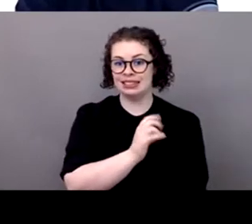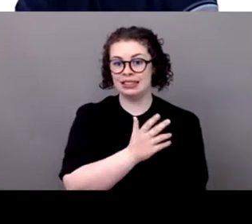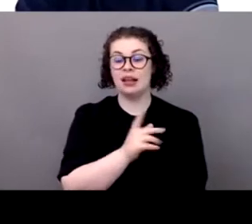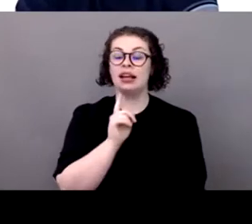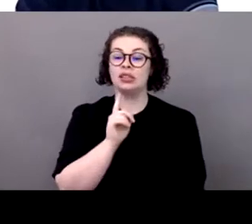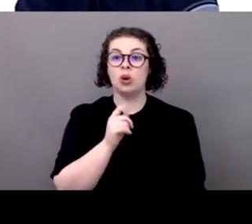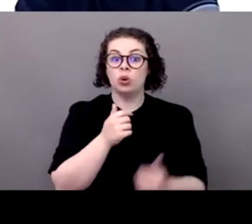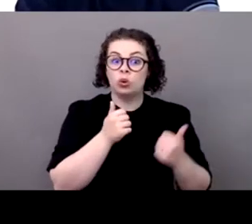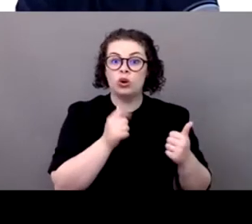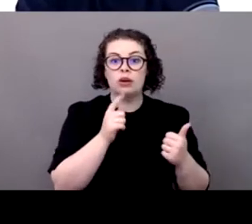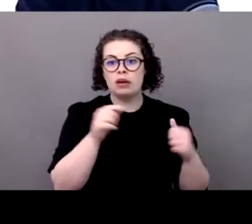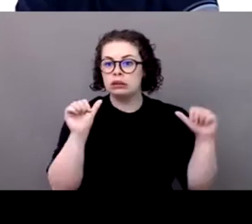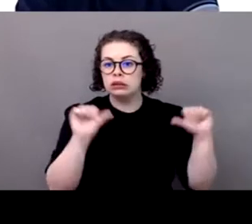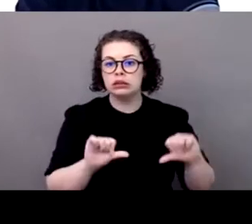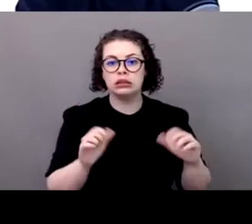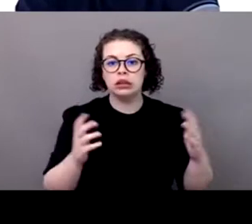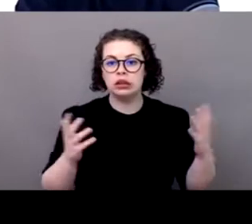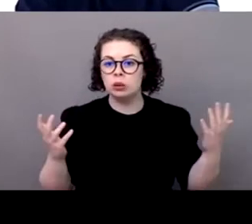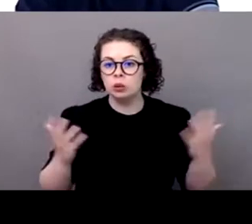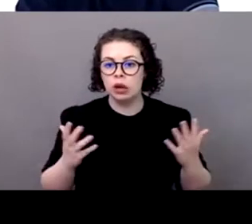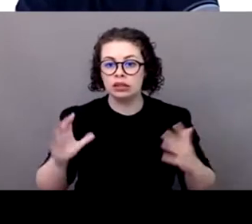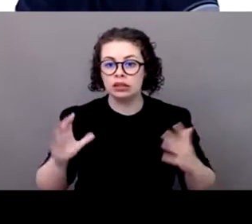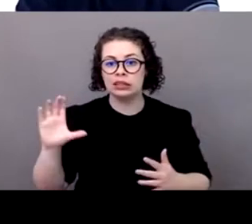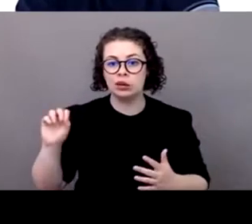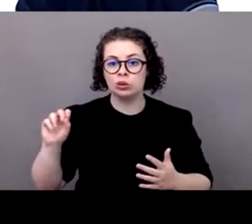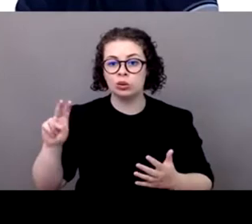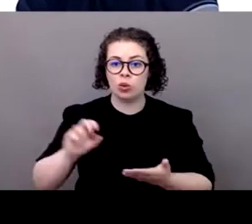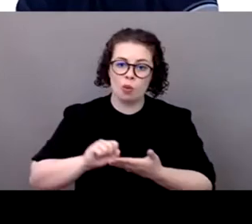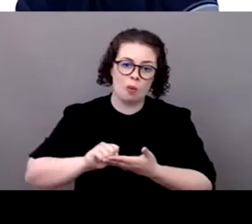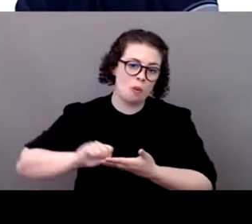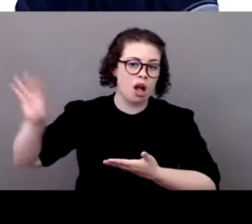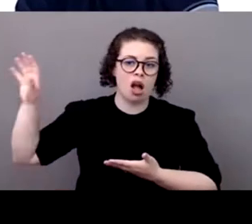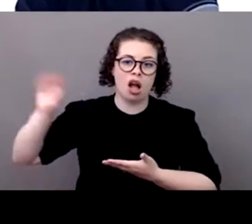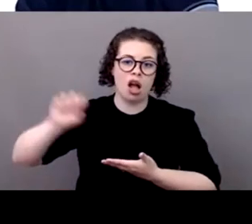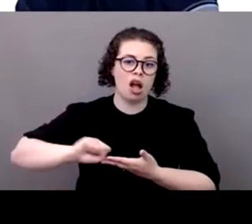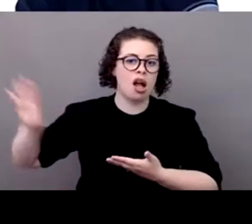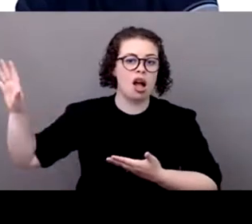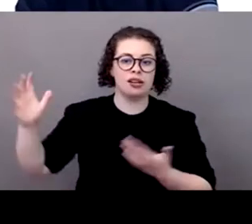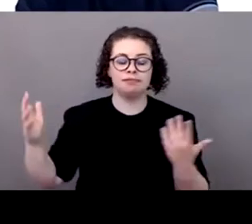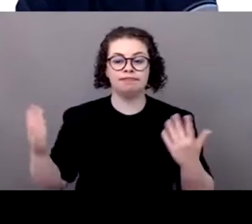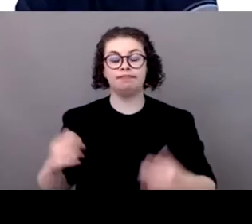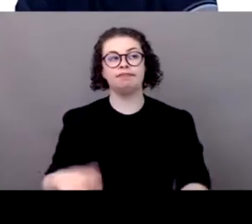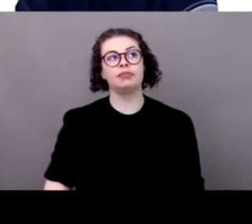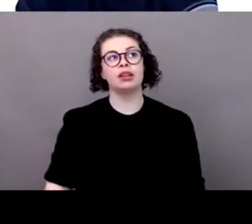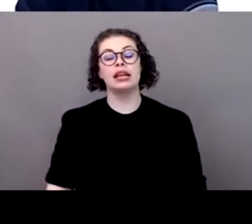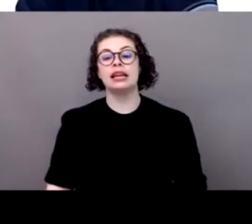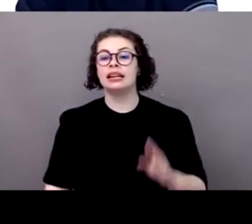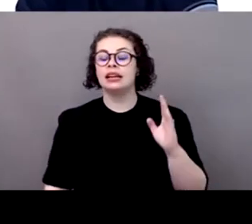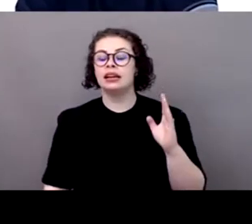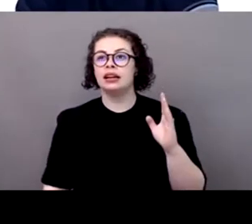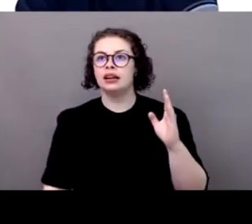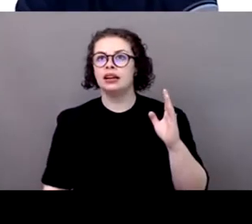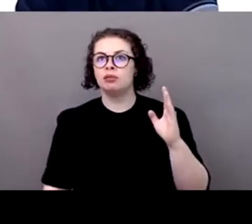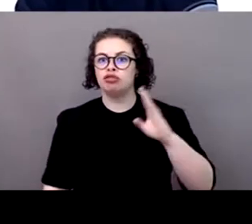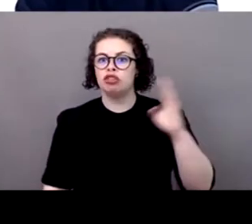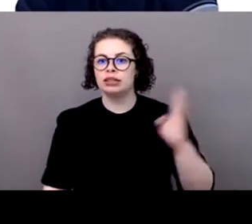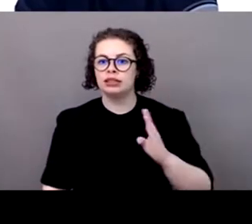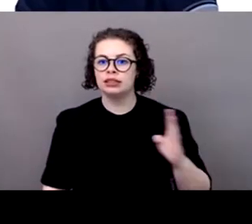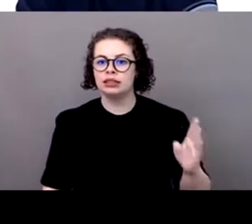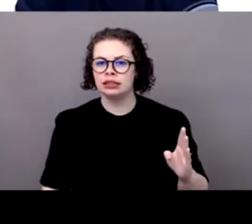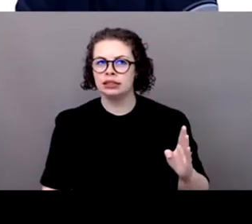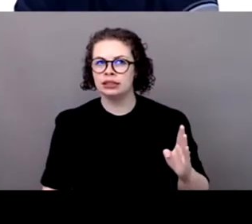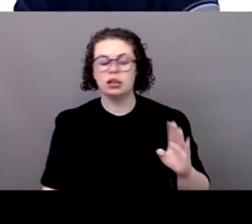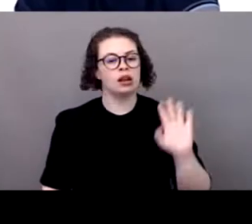we built spot of surf on the aquitain and we built an artificial waves